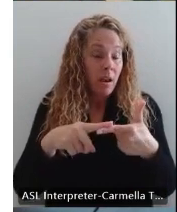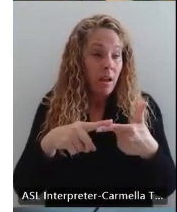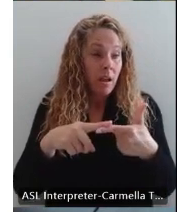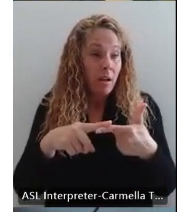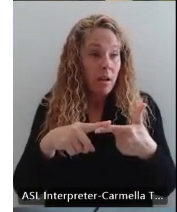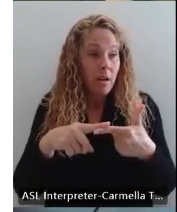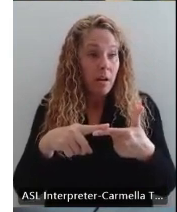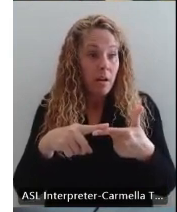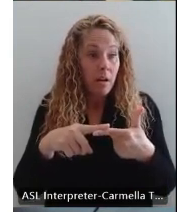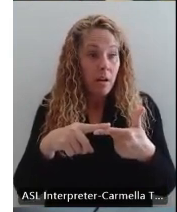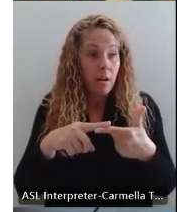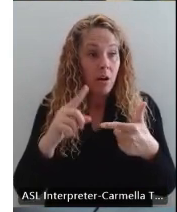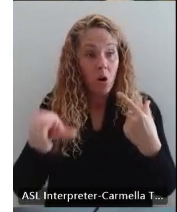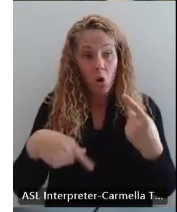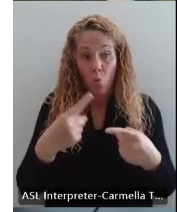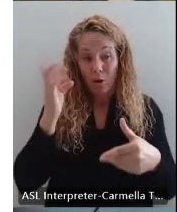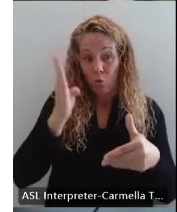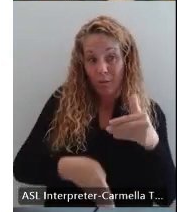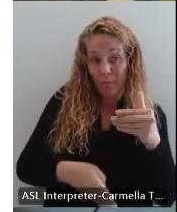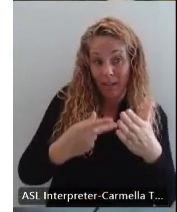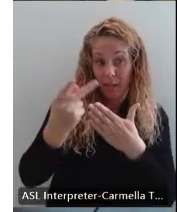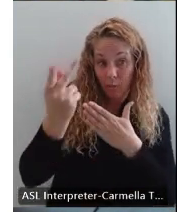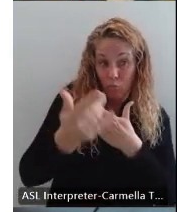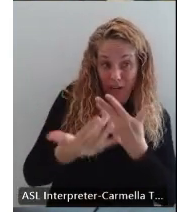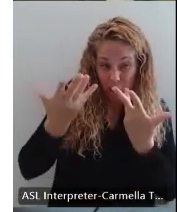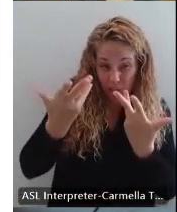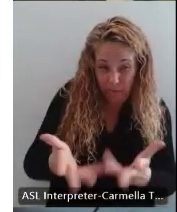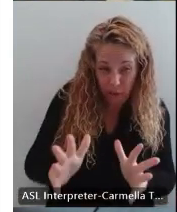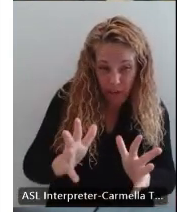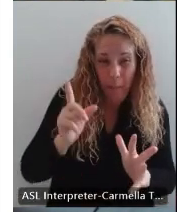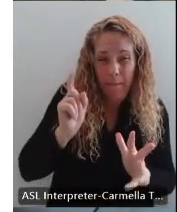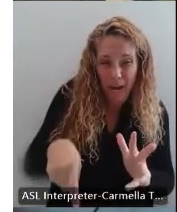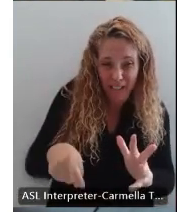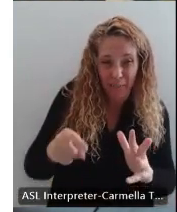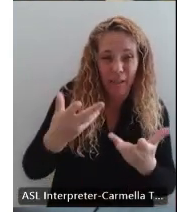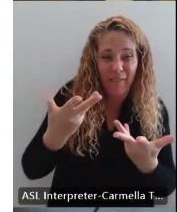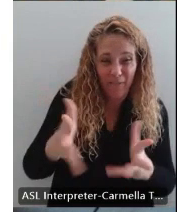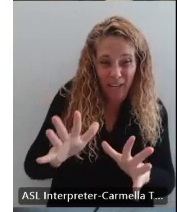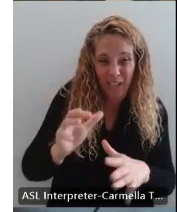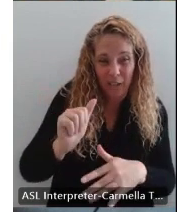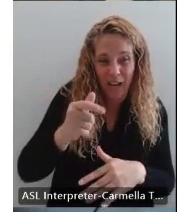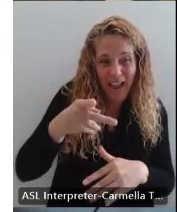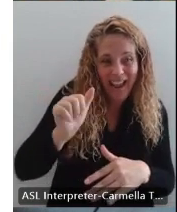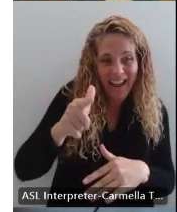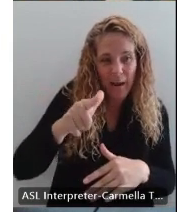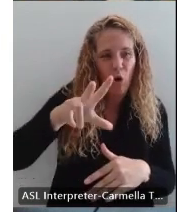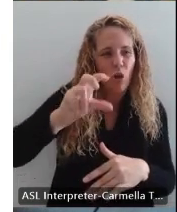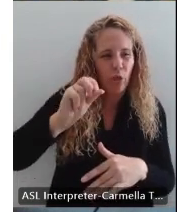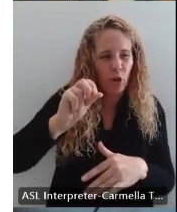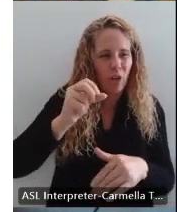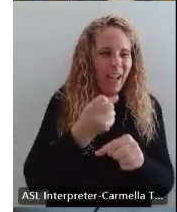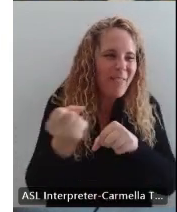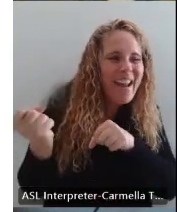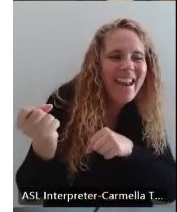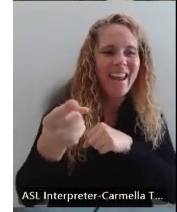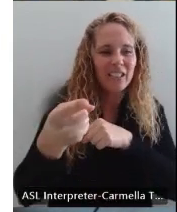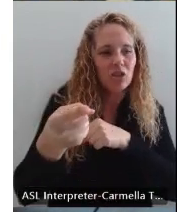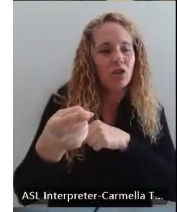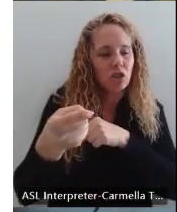Then after you've completed your project, which needs to be done by April 30th of the following year,